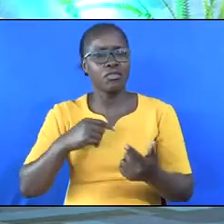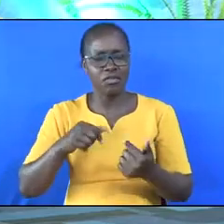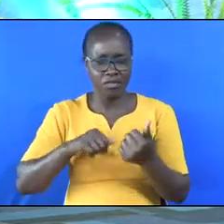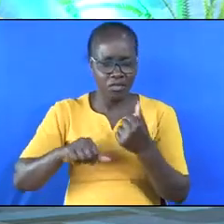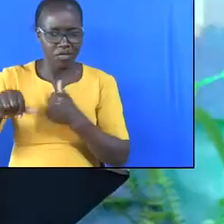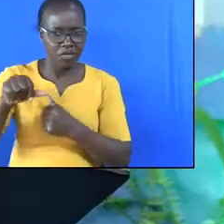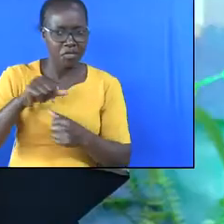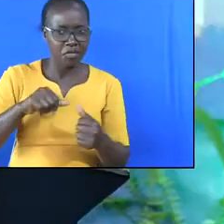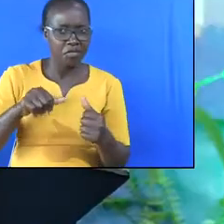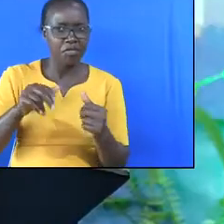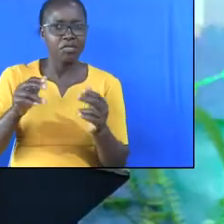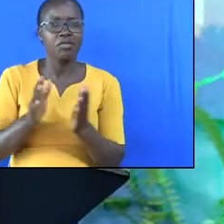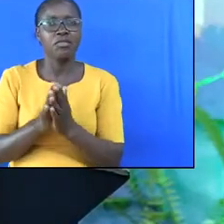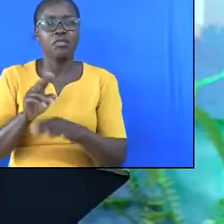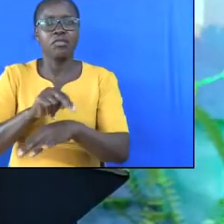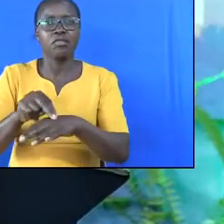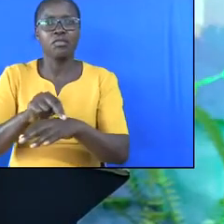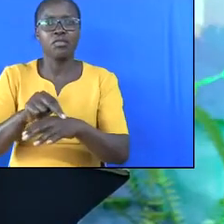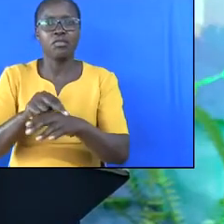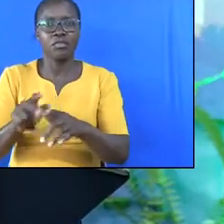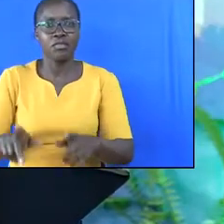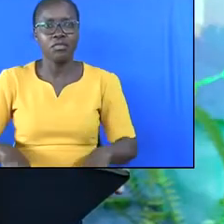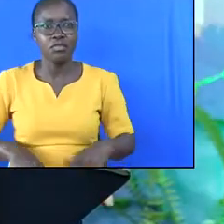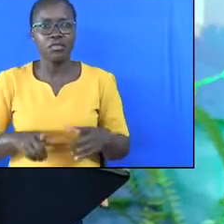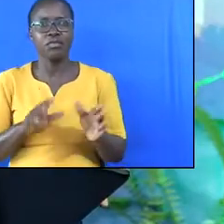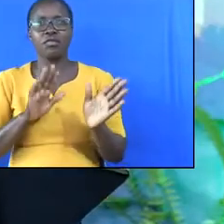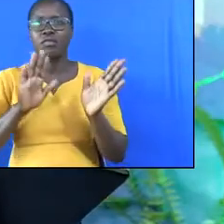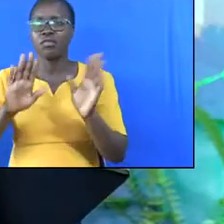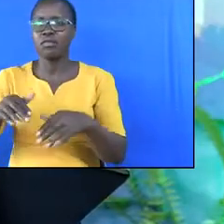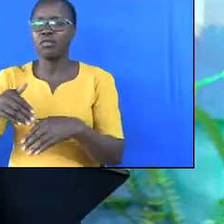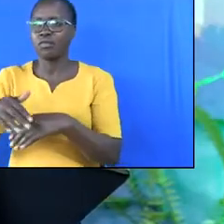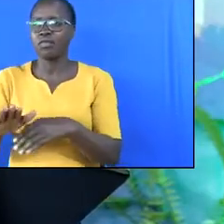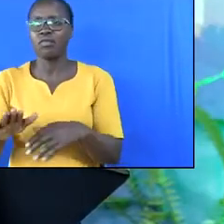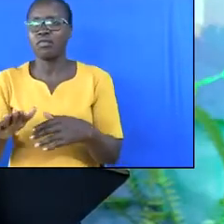life. It is time to throw away the alcohol bottle.